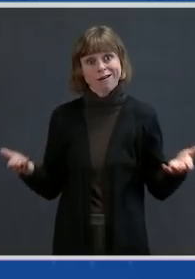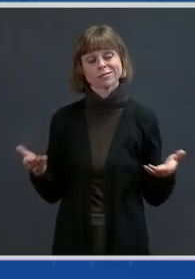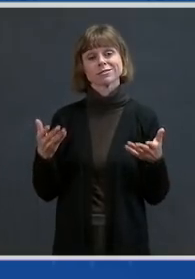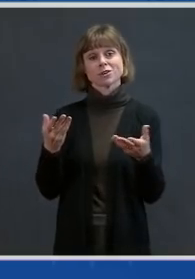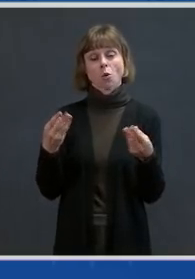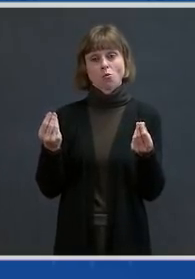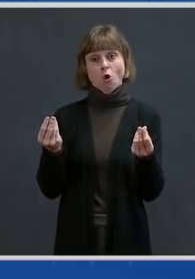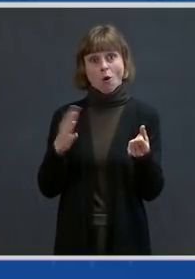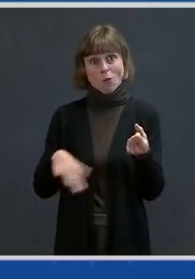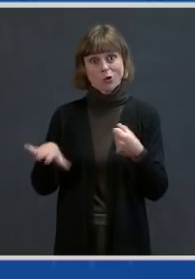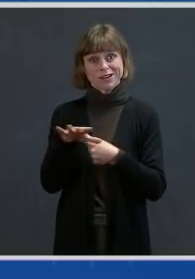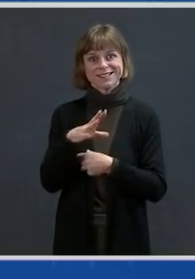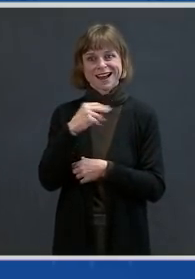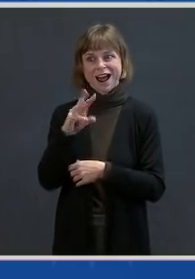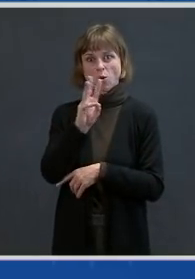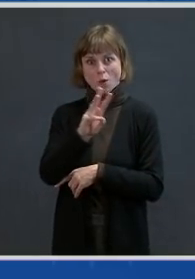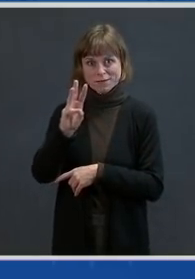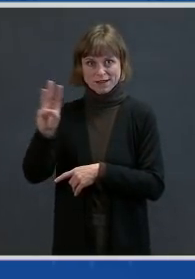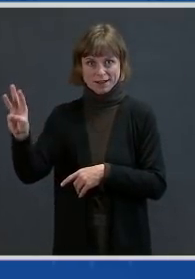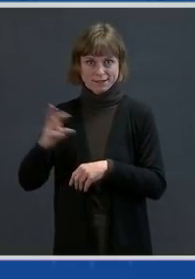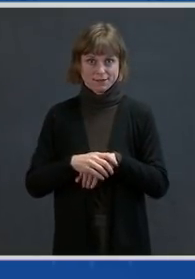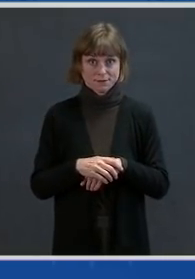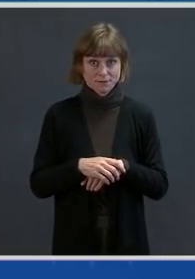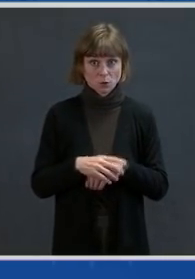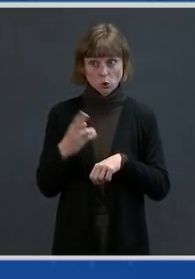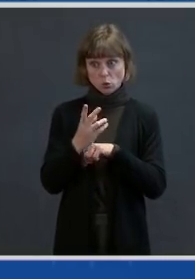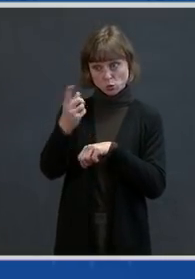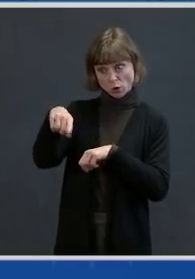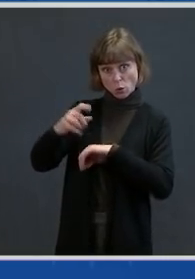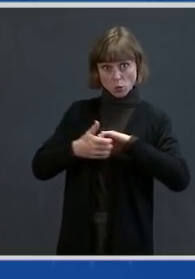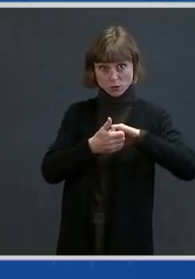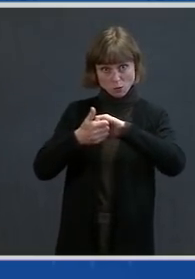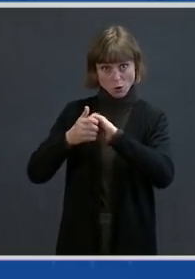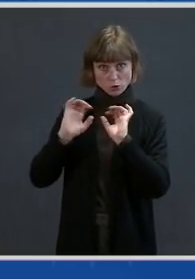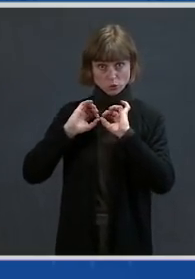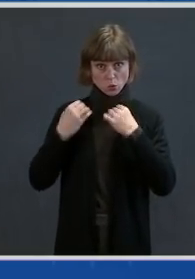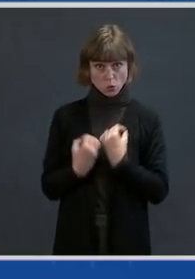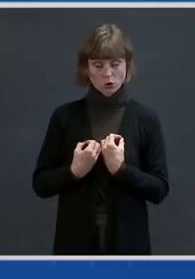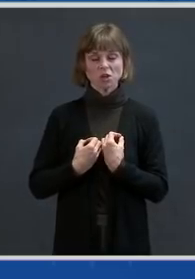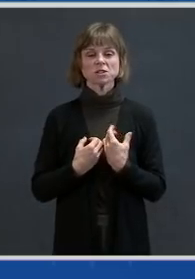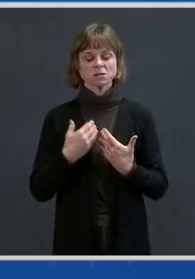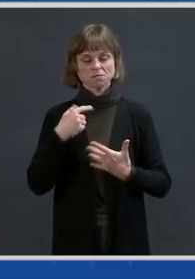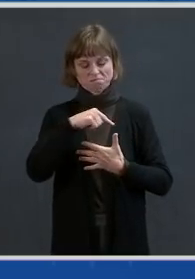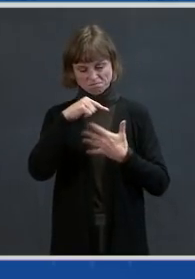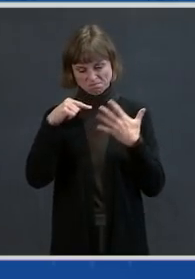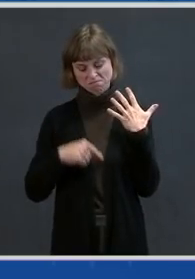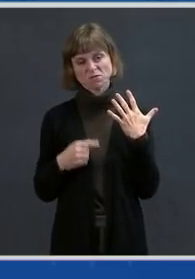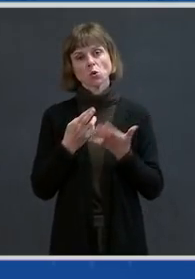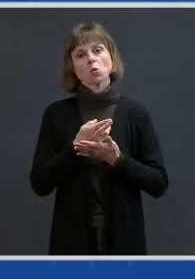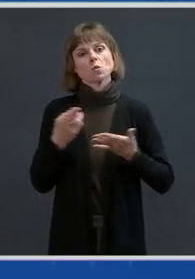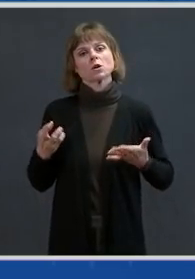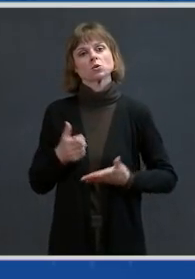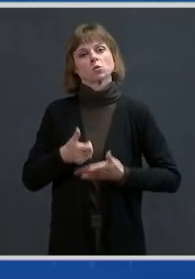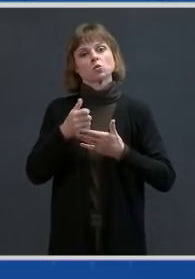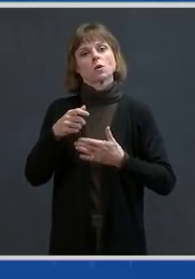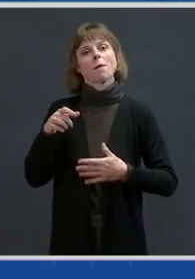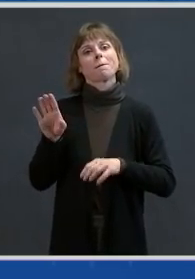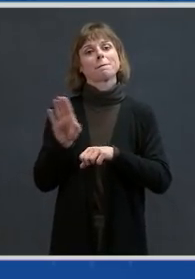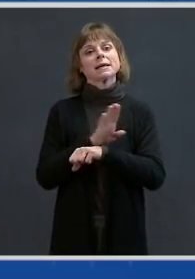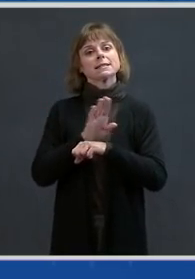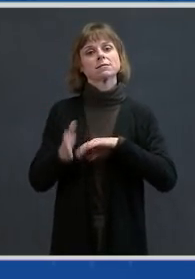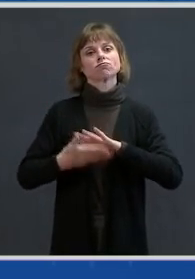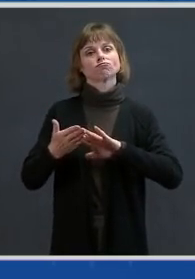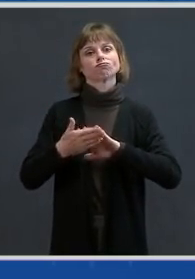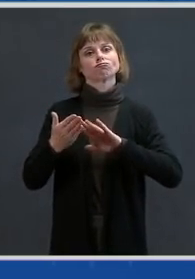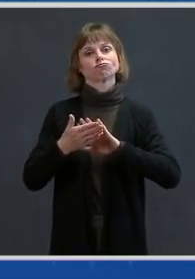Through these partner organizations, step-by-step resources to help businesses operate safely will